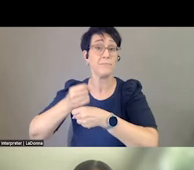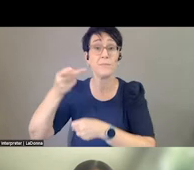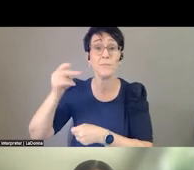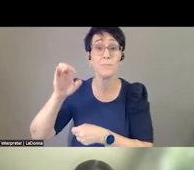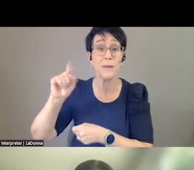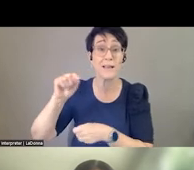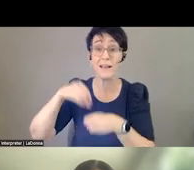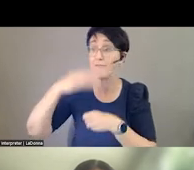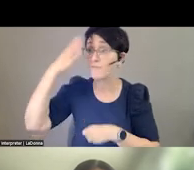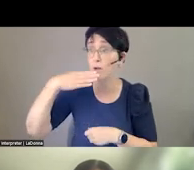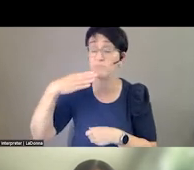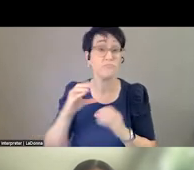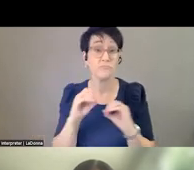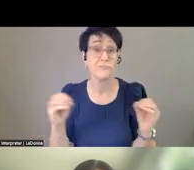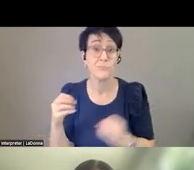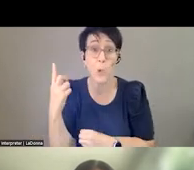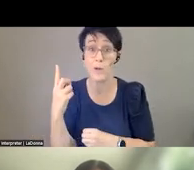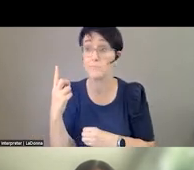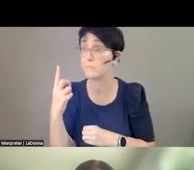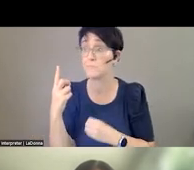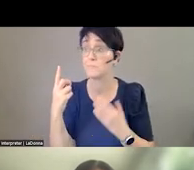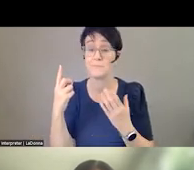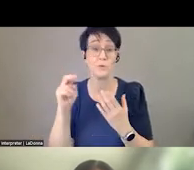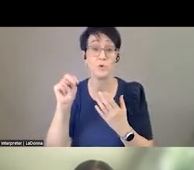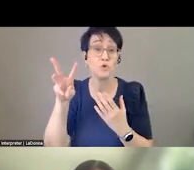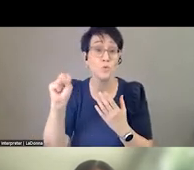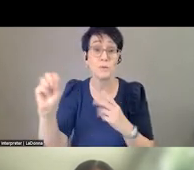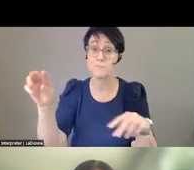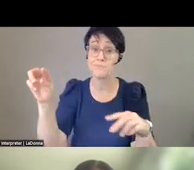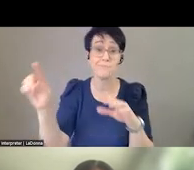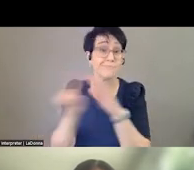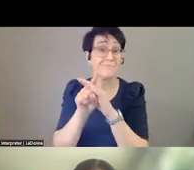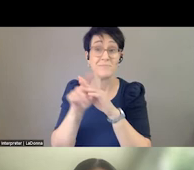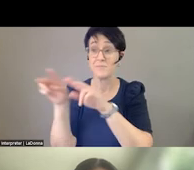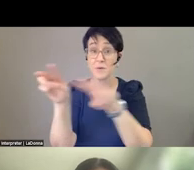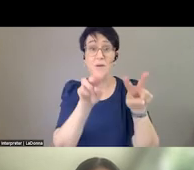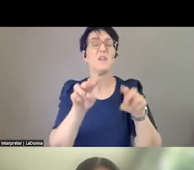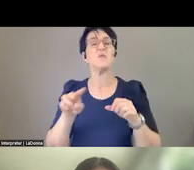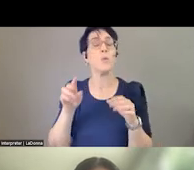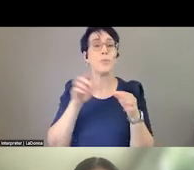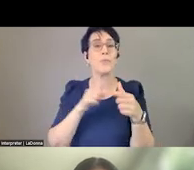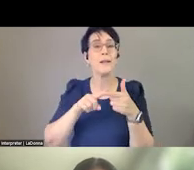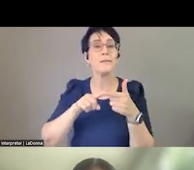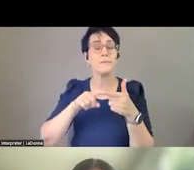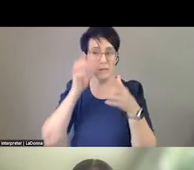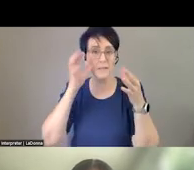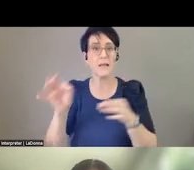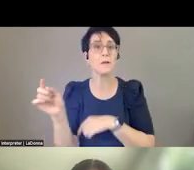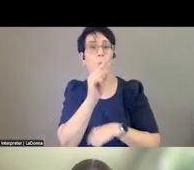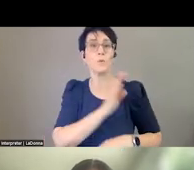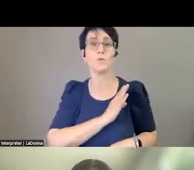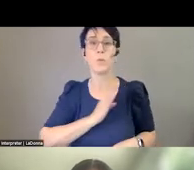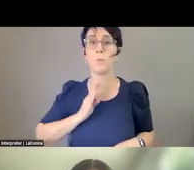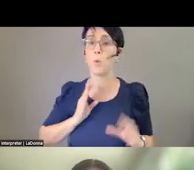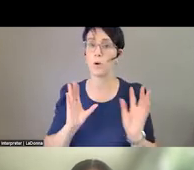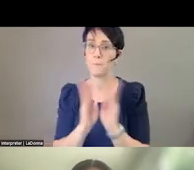even effective. No news wanted to carry that or anything. But I did picket the board meetings, and the board took, you